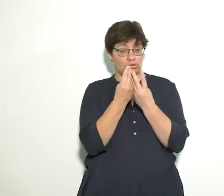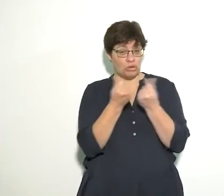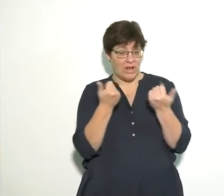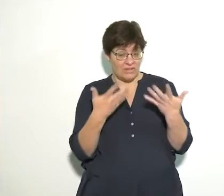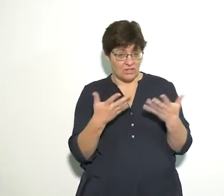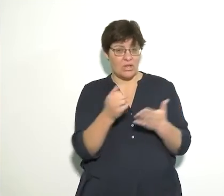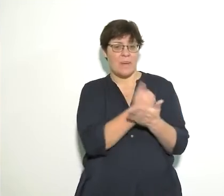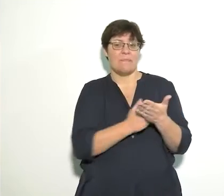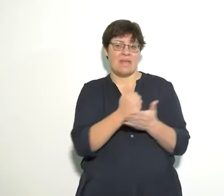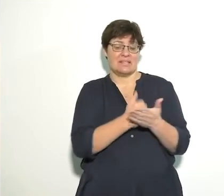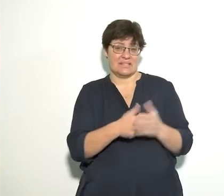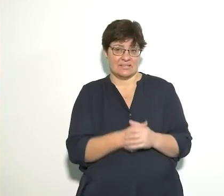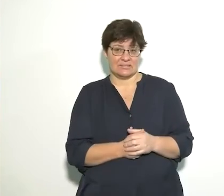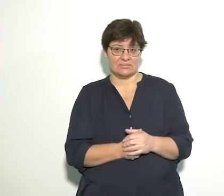dried.